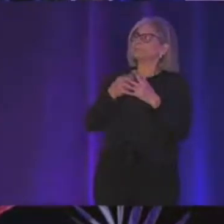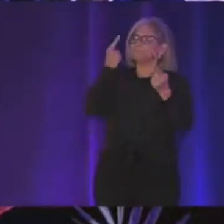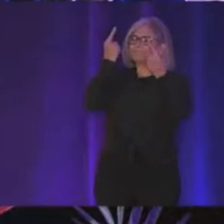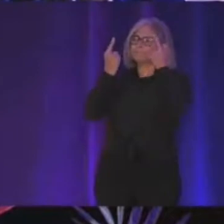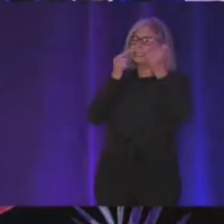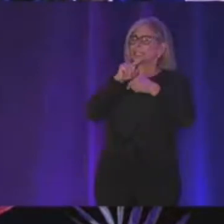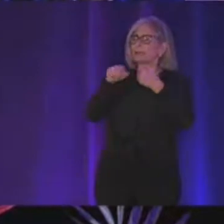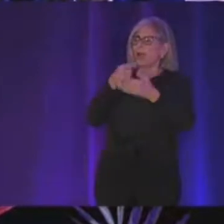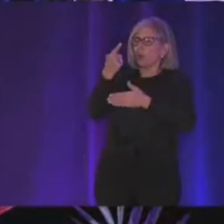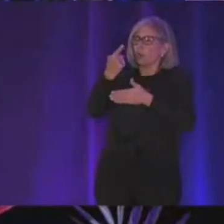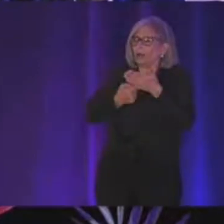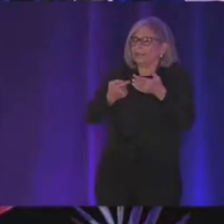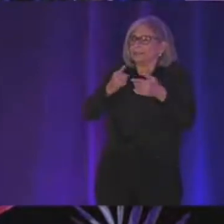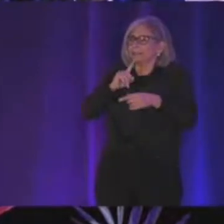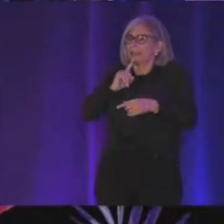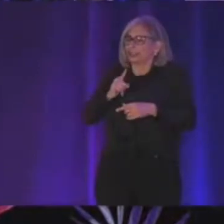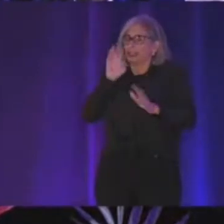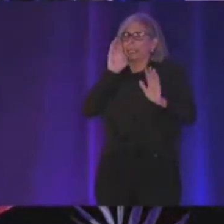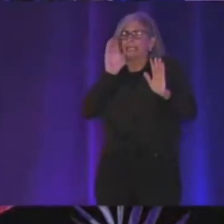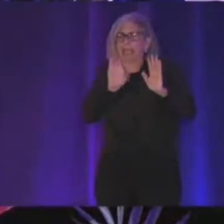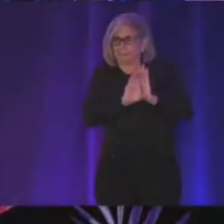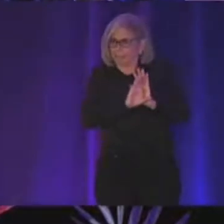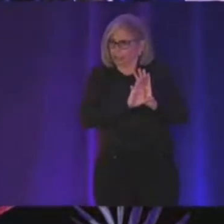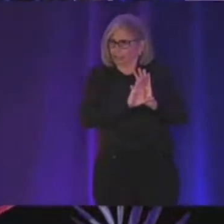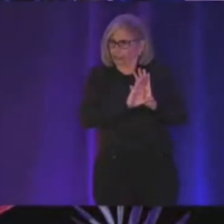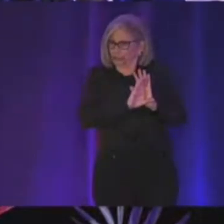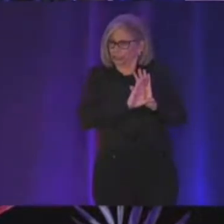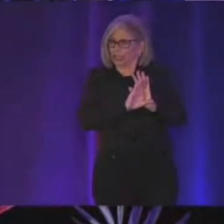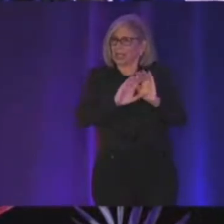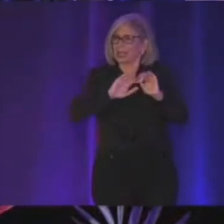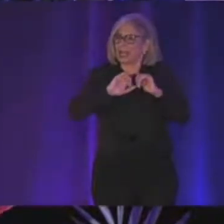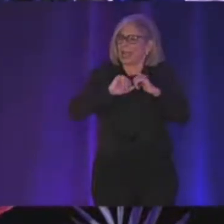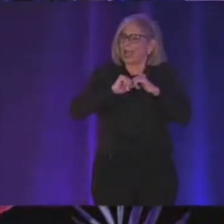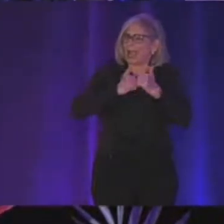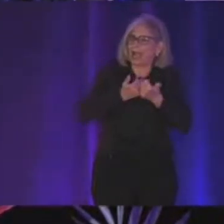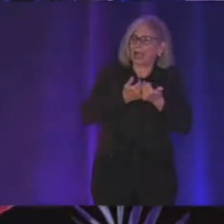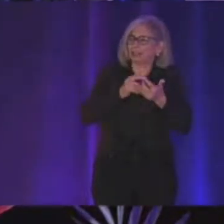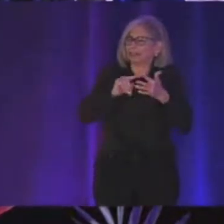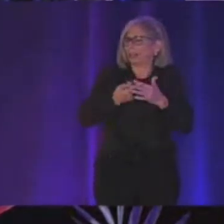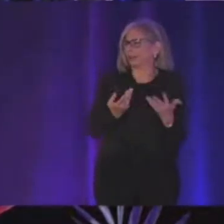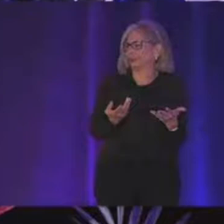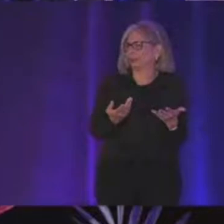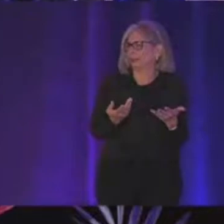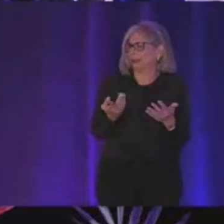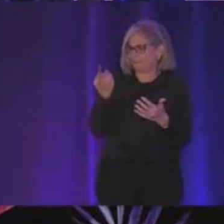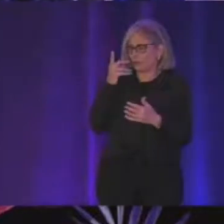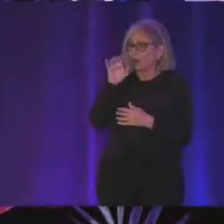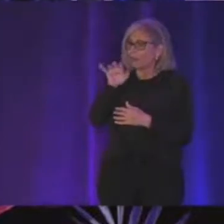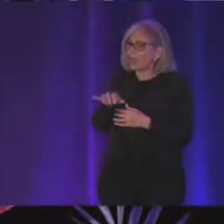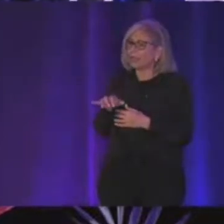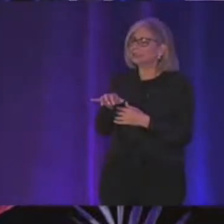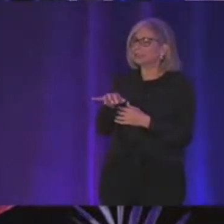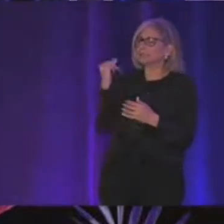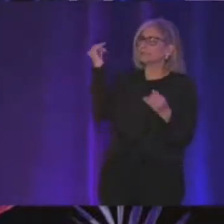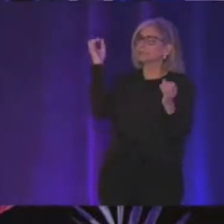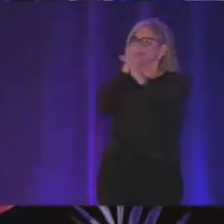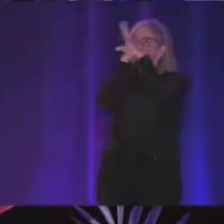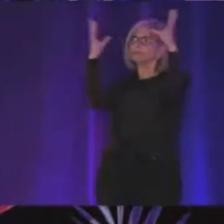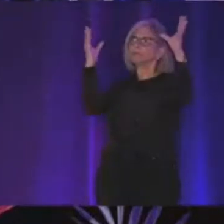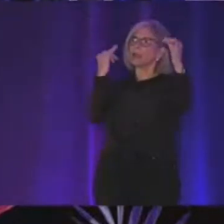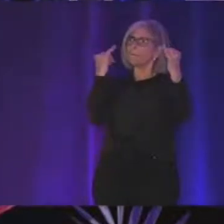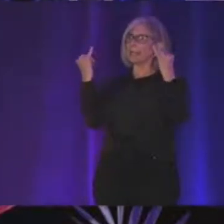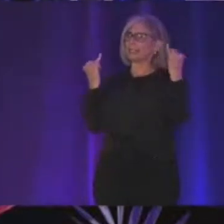about what is actually an image and how is it like anchored how is it stored so for this this is like an image and like